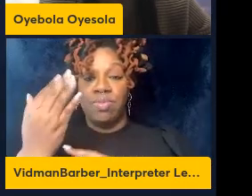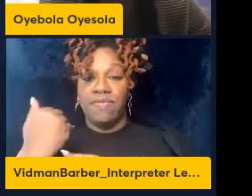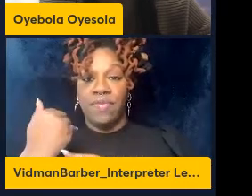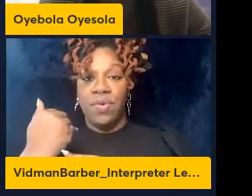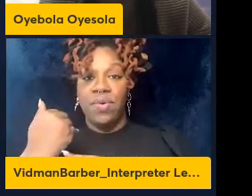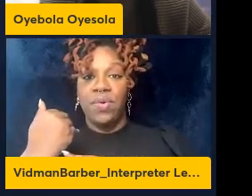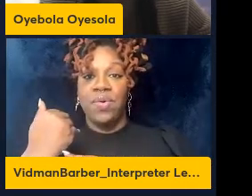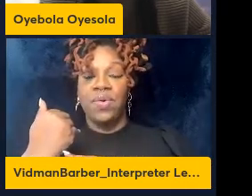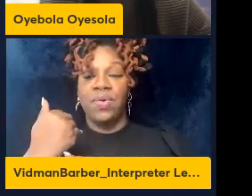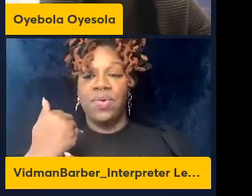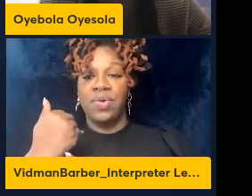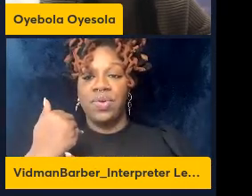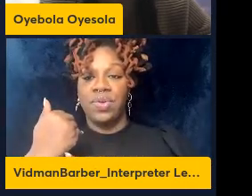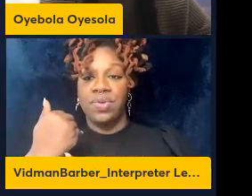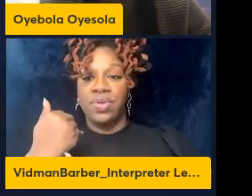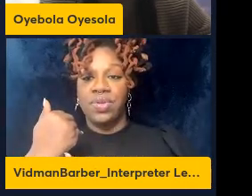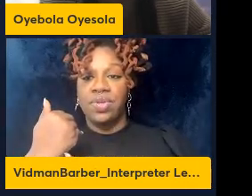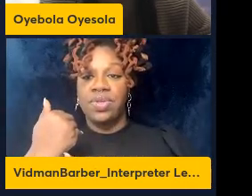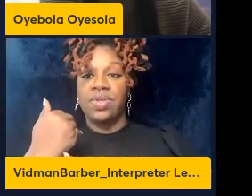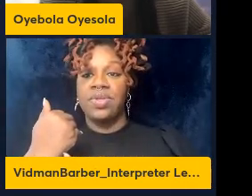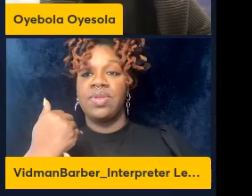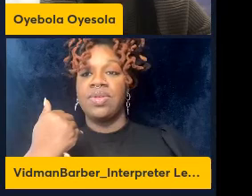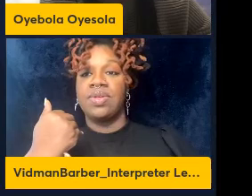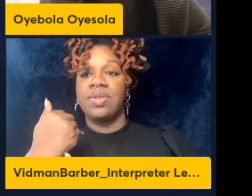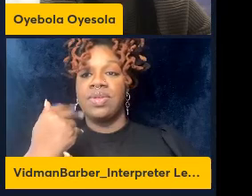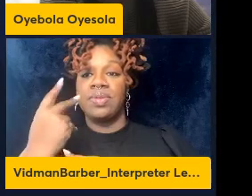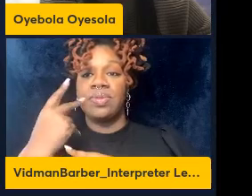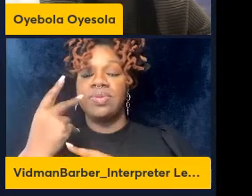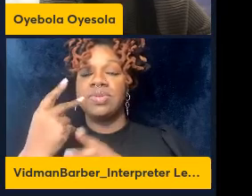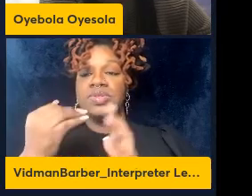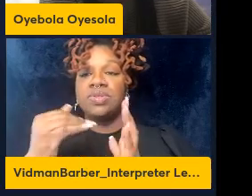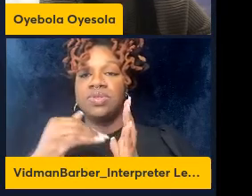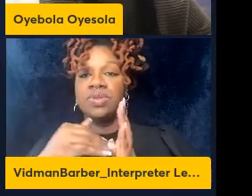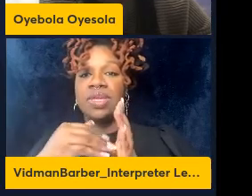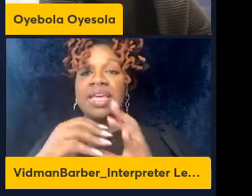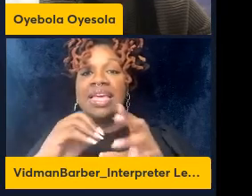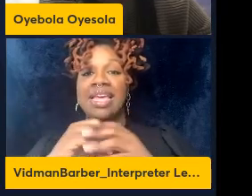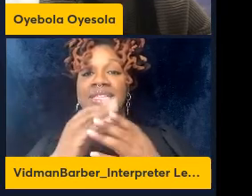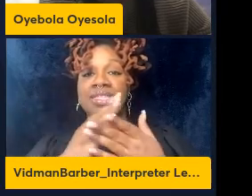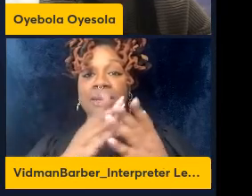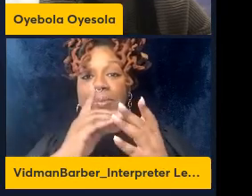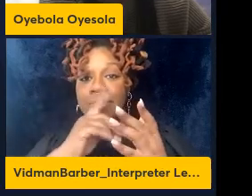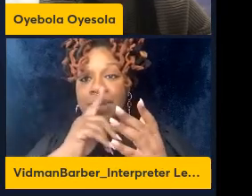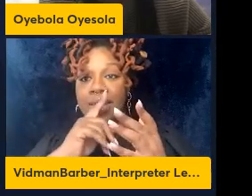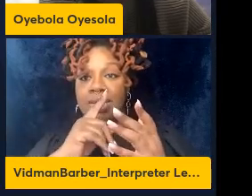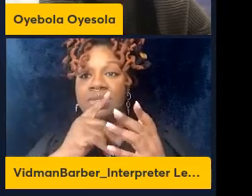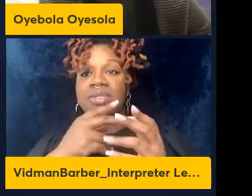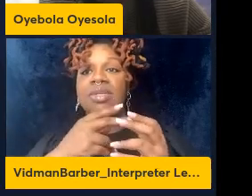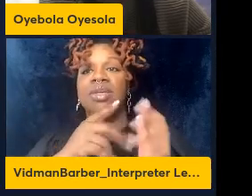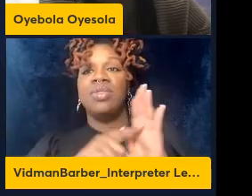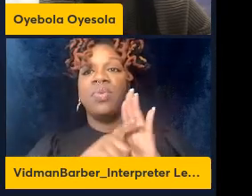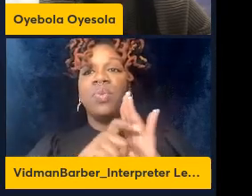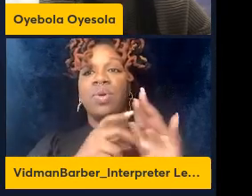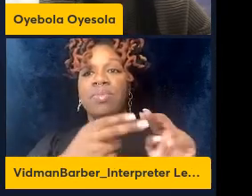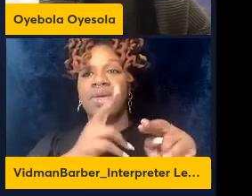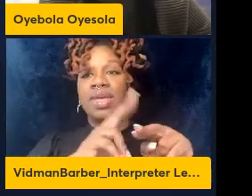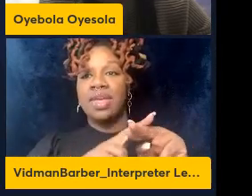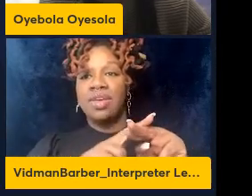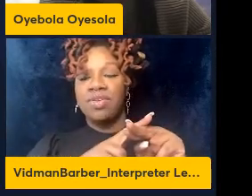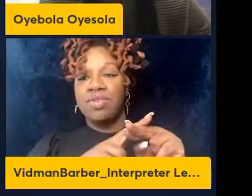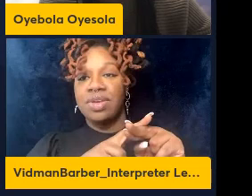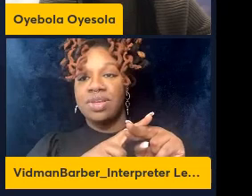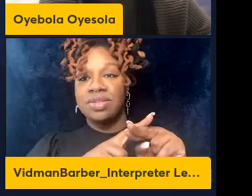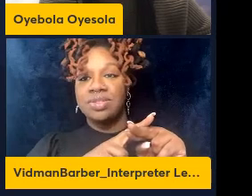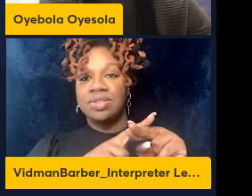rewilding leads to an increase at least in some strain of mice in this case leads to some increase in the warm